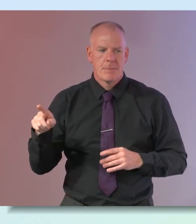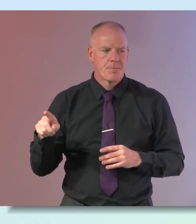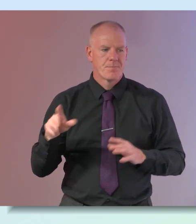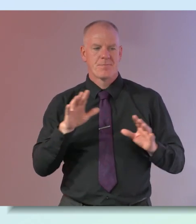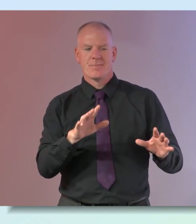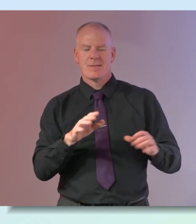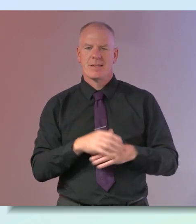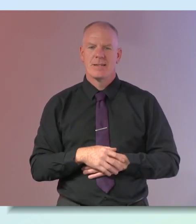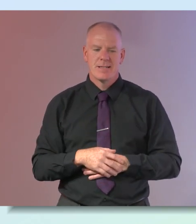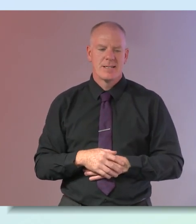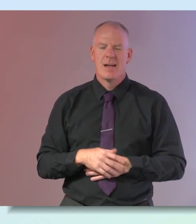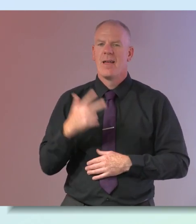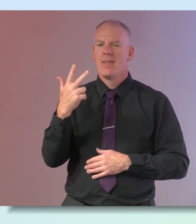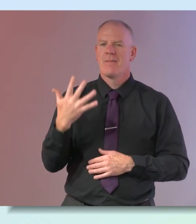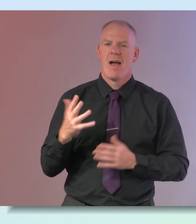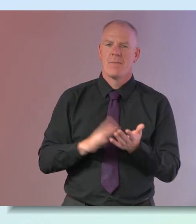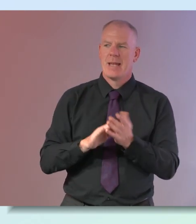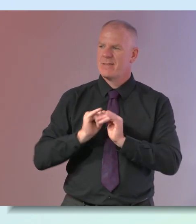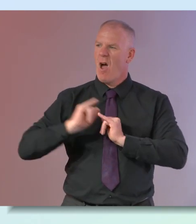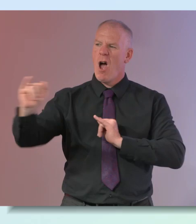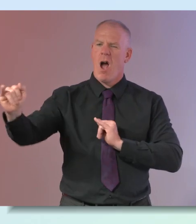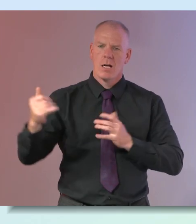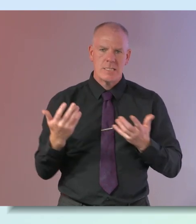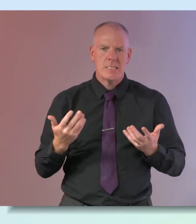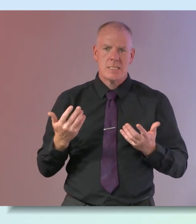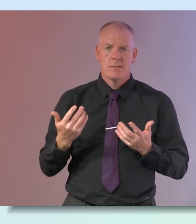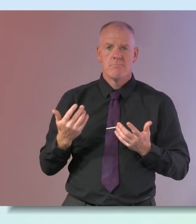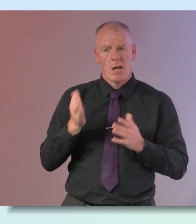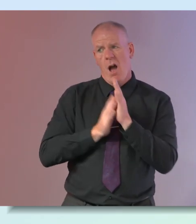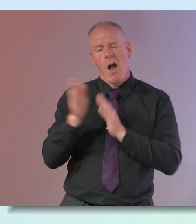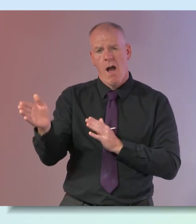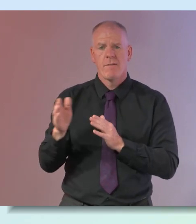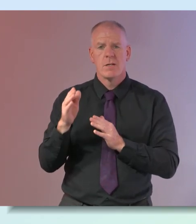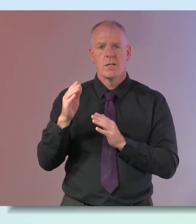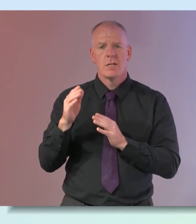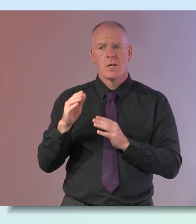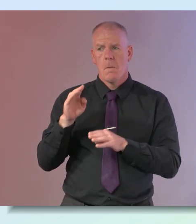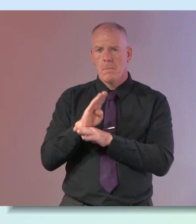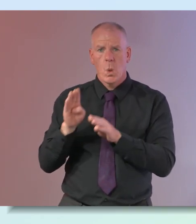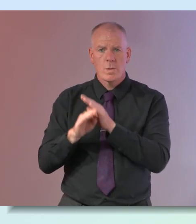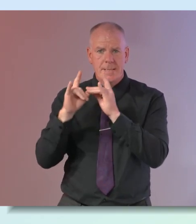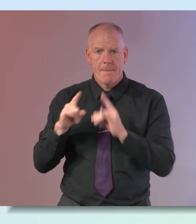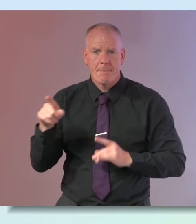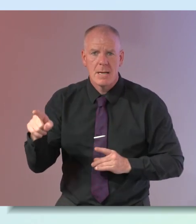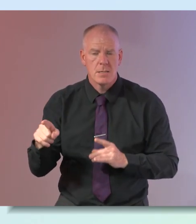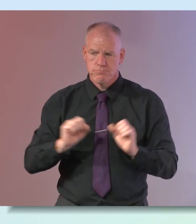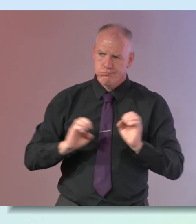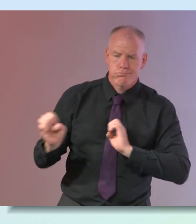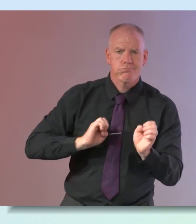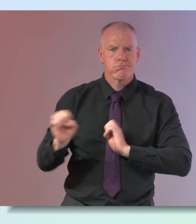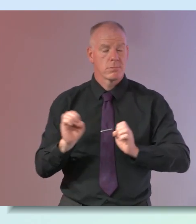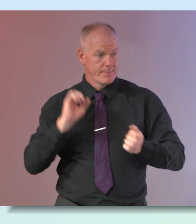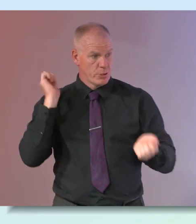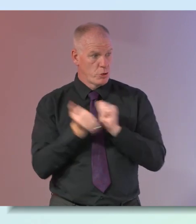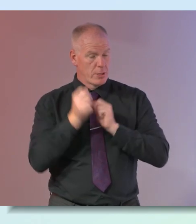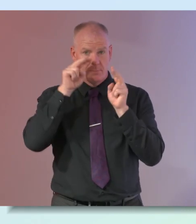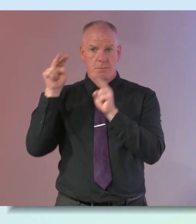were on your now that all that has really changed your mindset